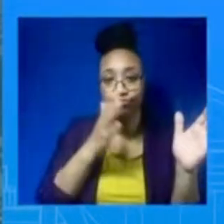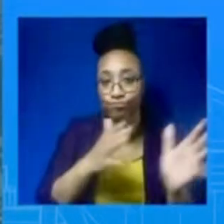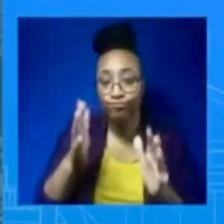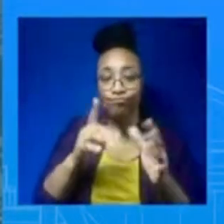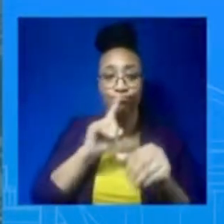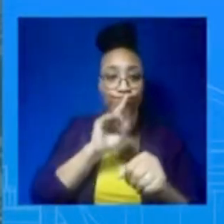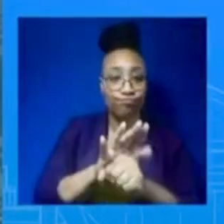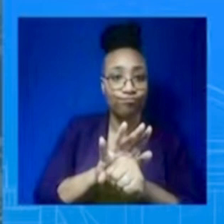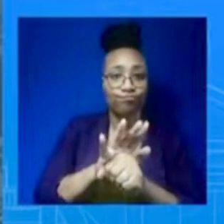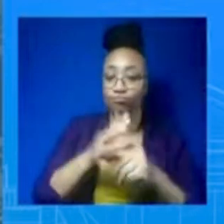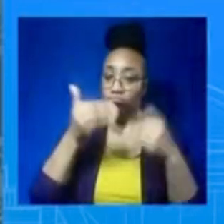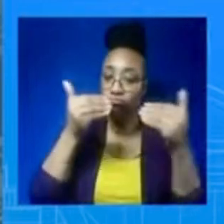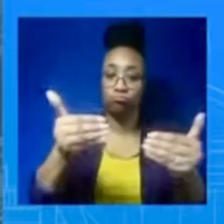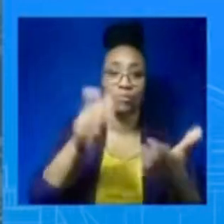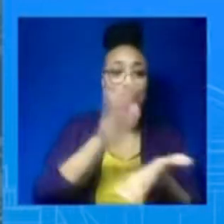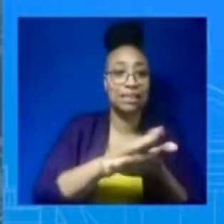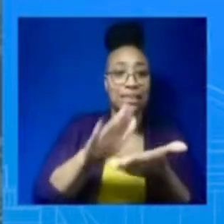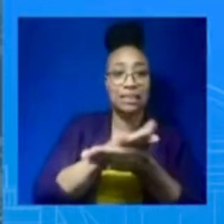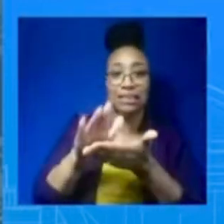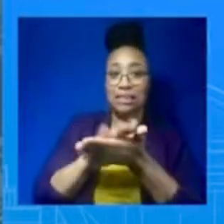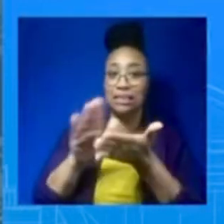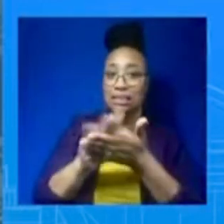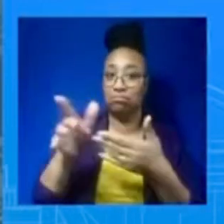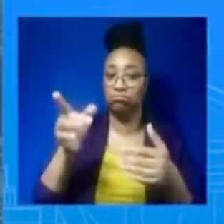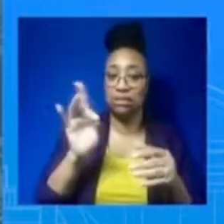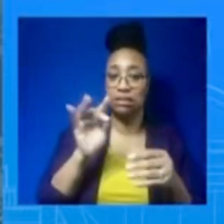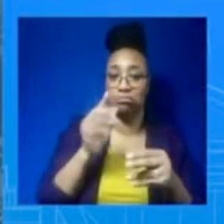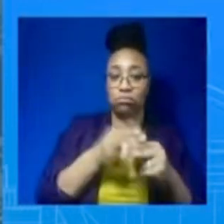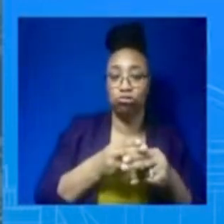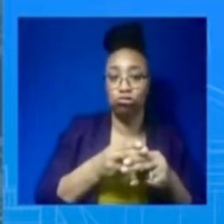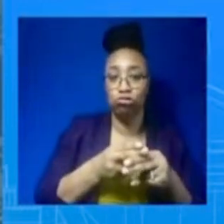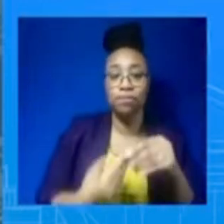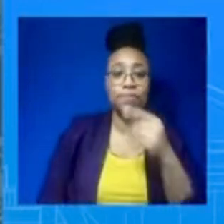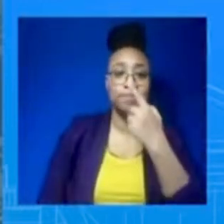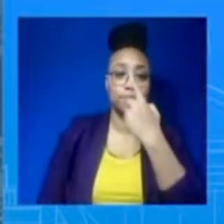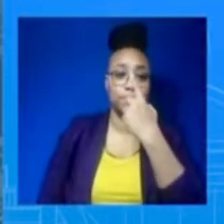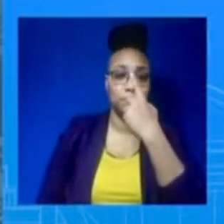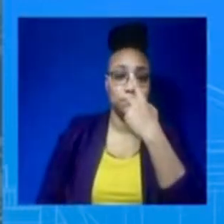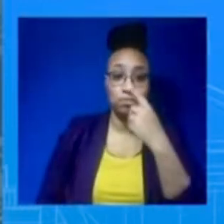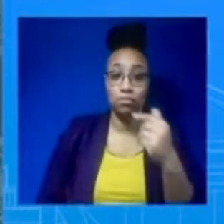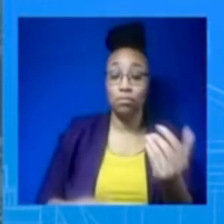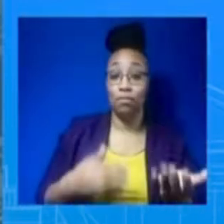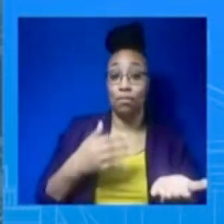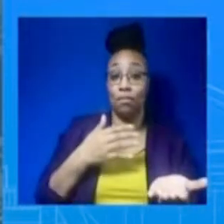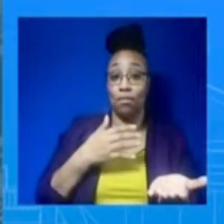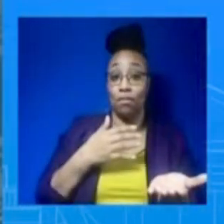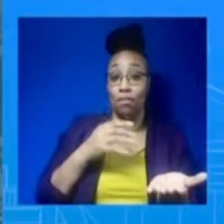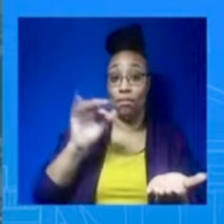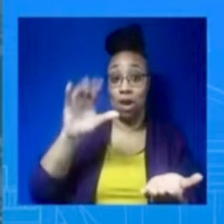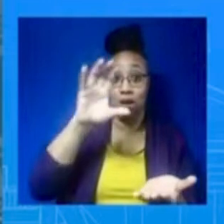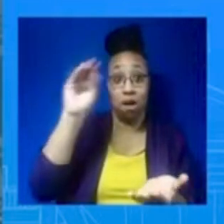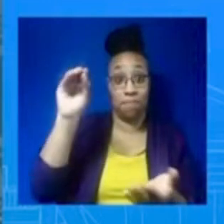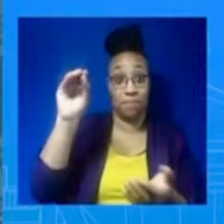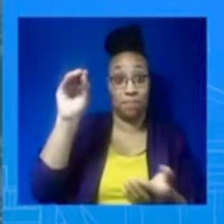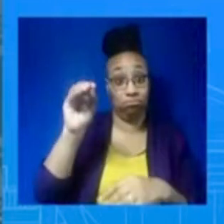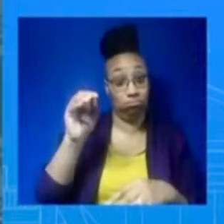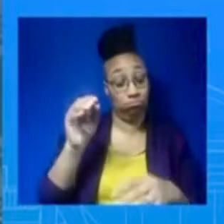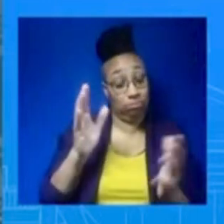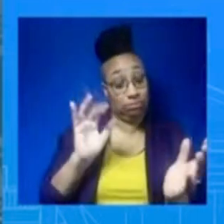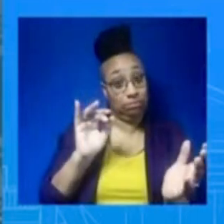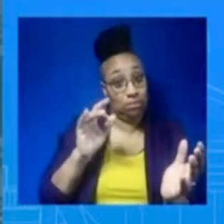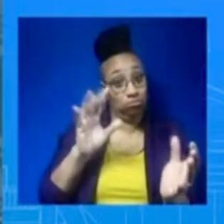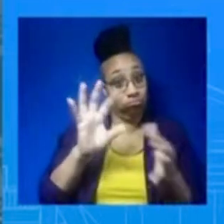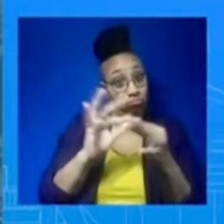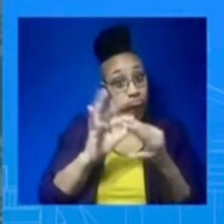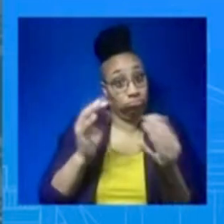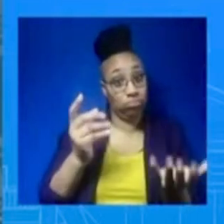is doing, and from what I understand, they are going to do that. And as I said before, there is an investigation underway, and we'll know more, but I don't